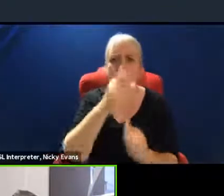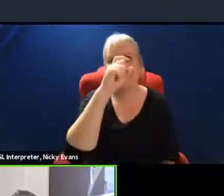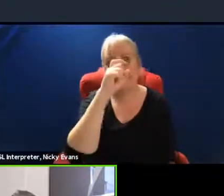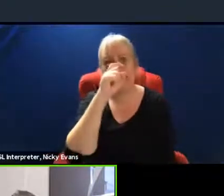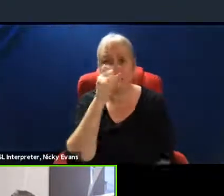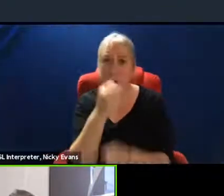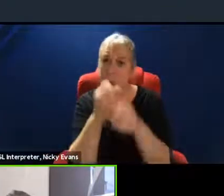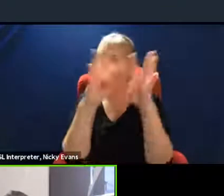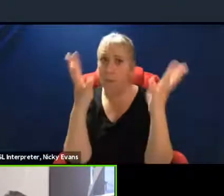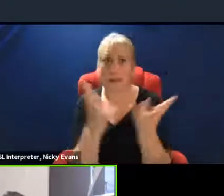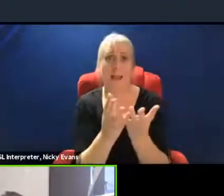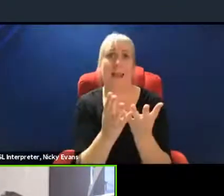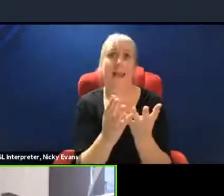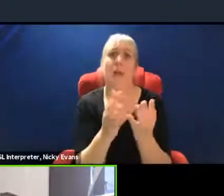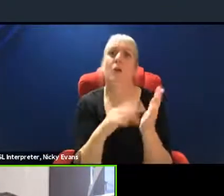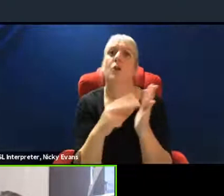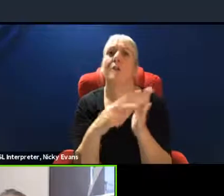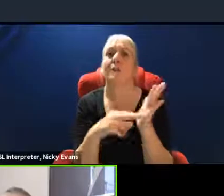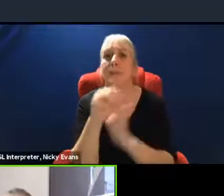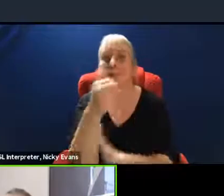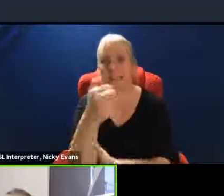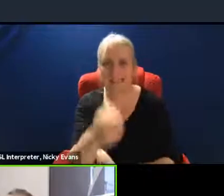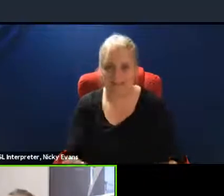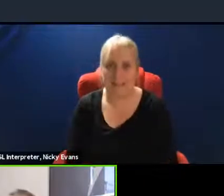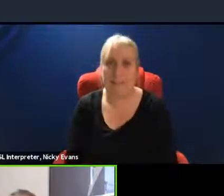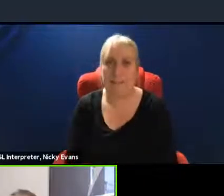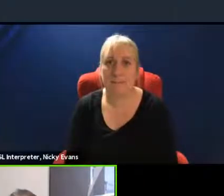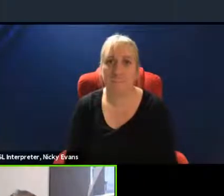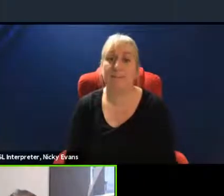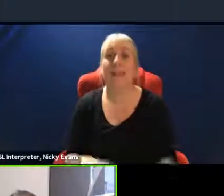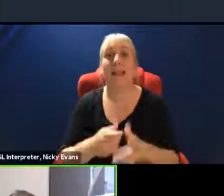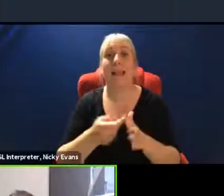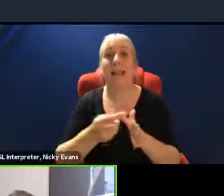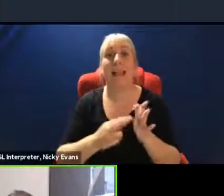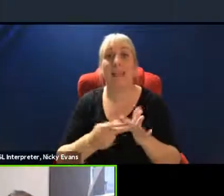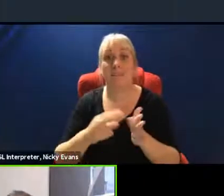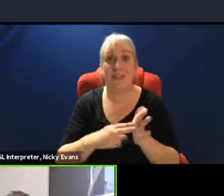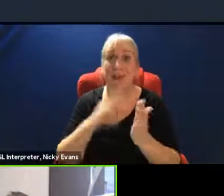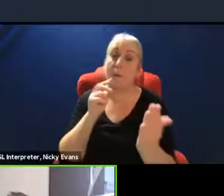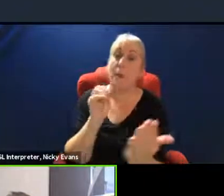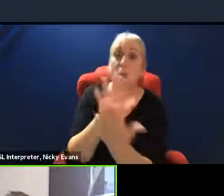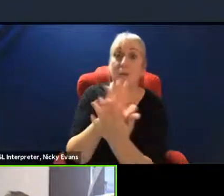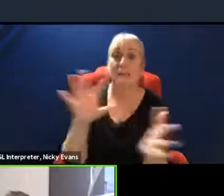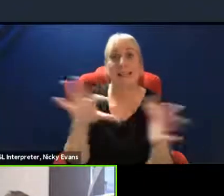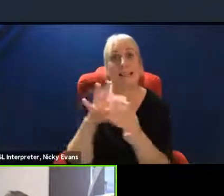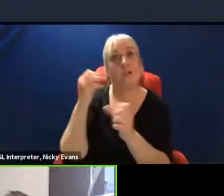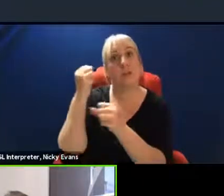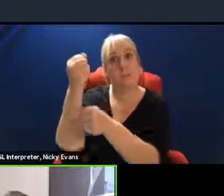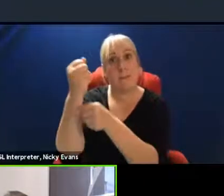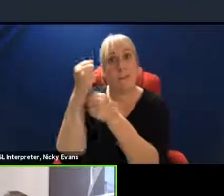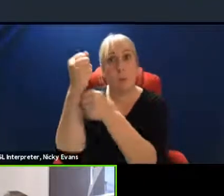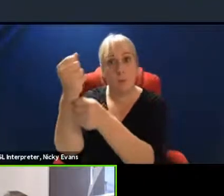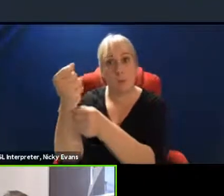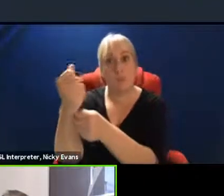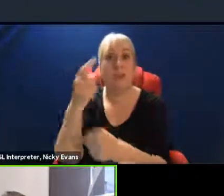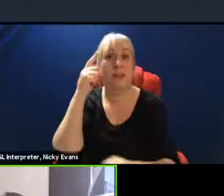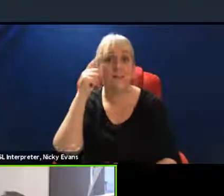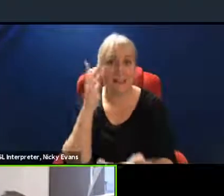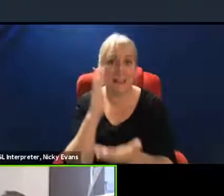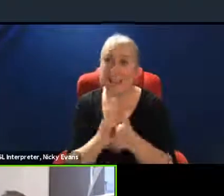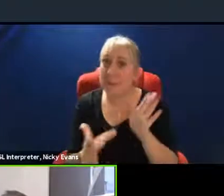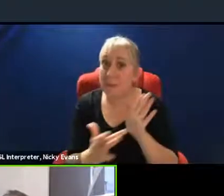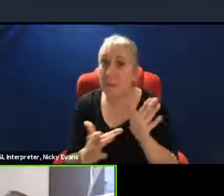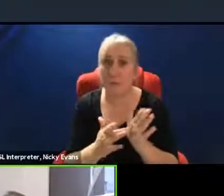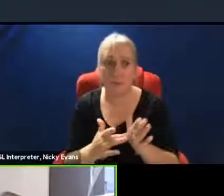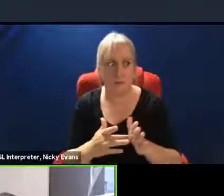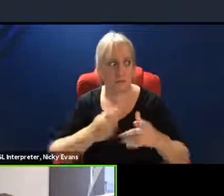the 6th. Kevin posted in the chat earlier on about the demonstrations. I think it's really, really important that as trade